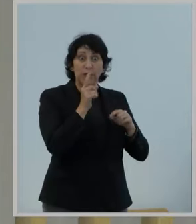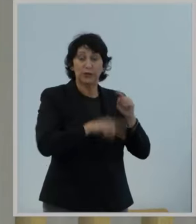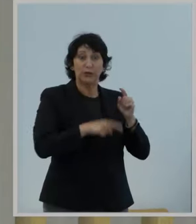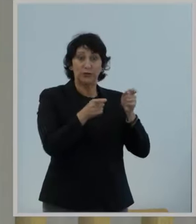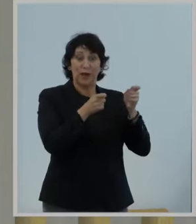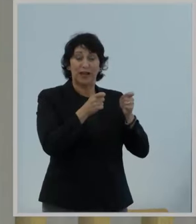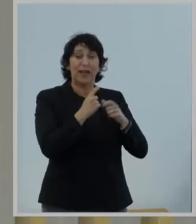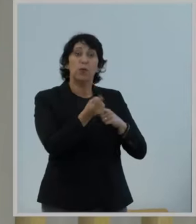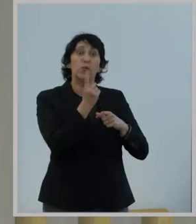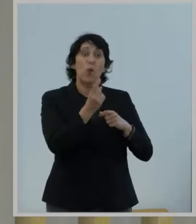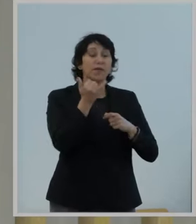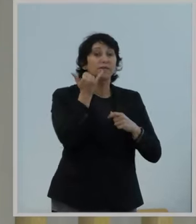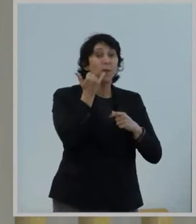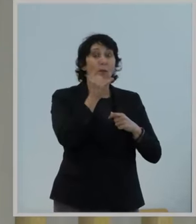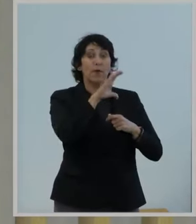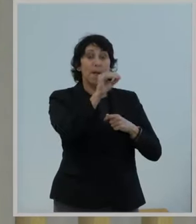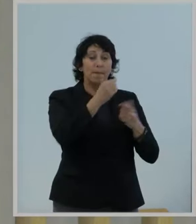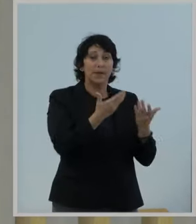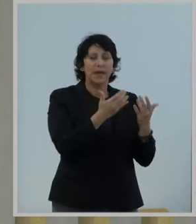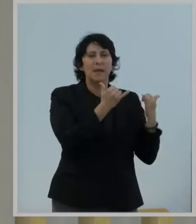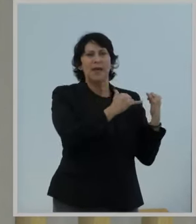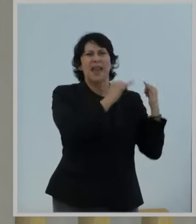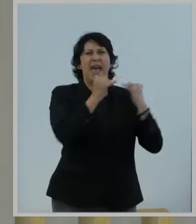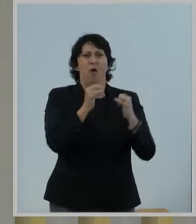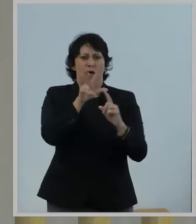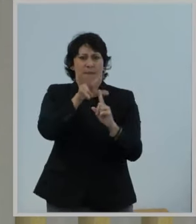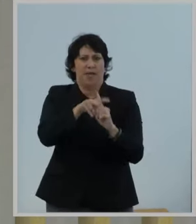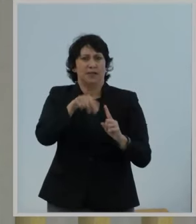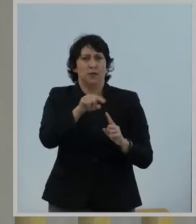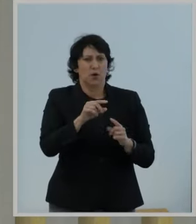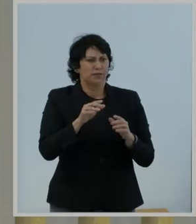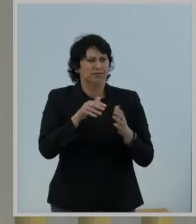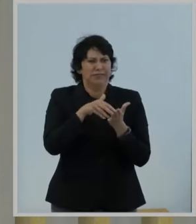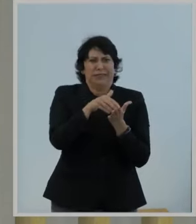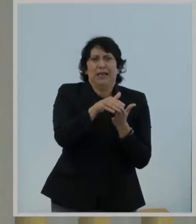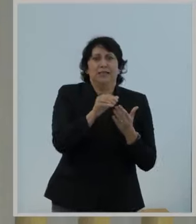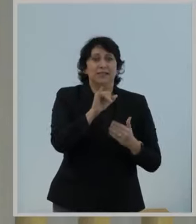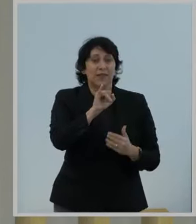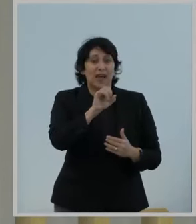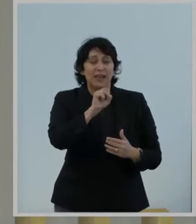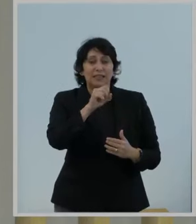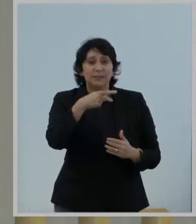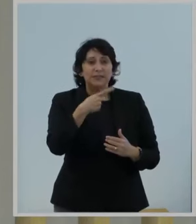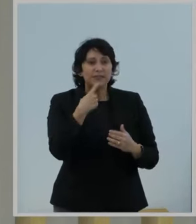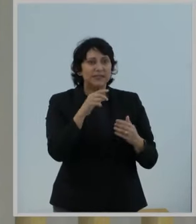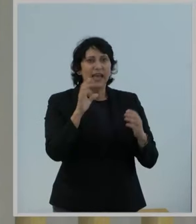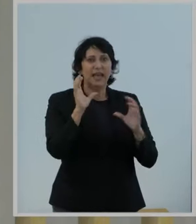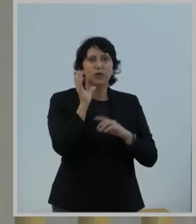company. How could we possibly do this for dozens of ISPs, including satellites and radio ISPs?